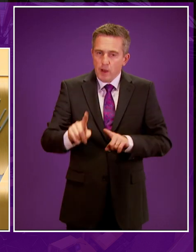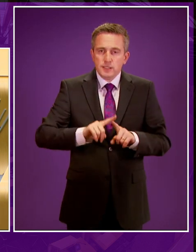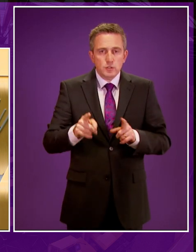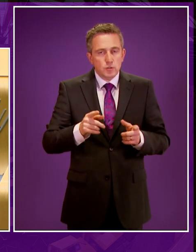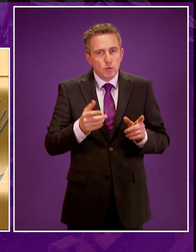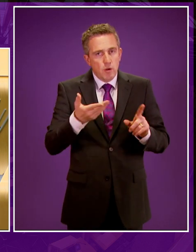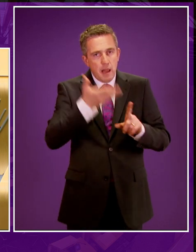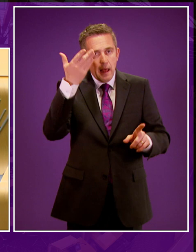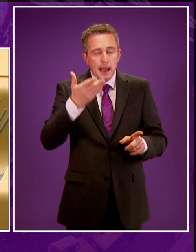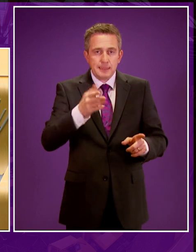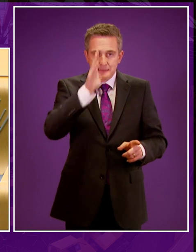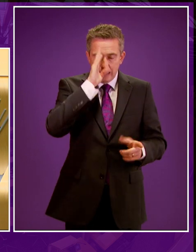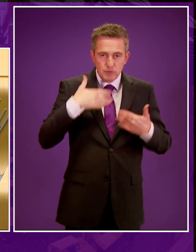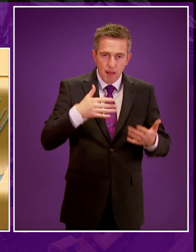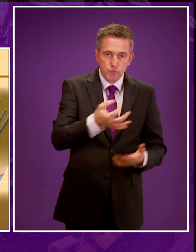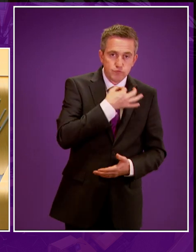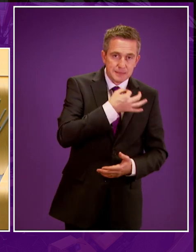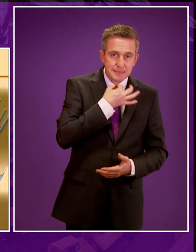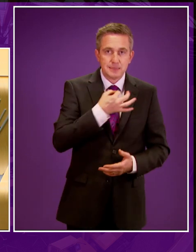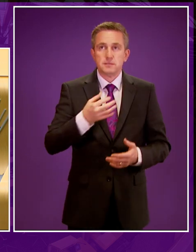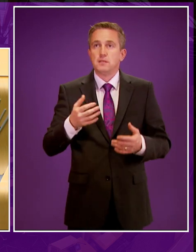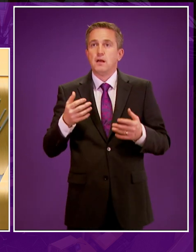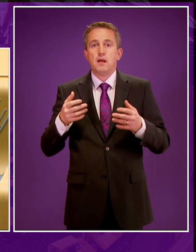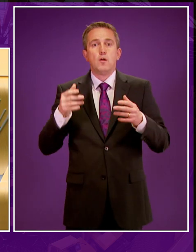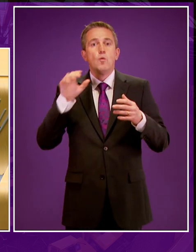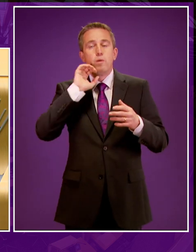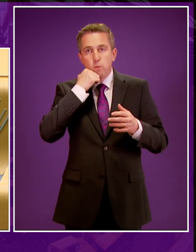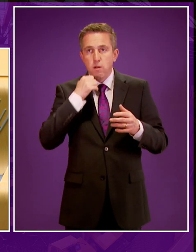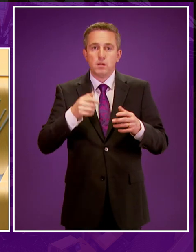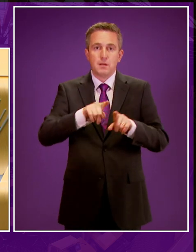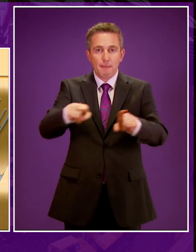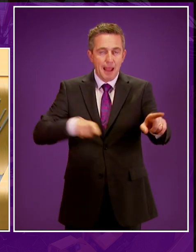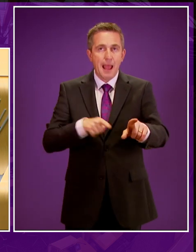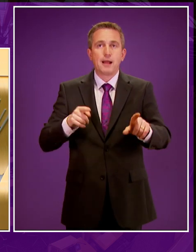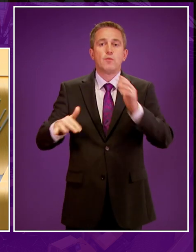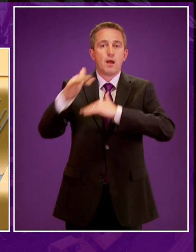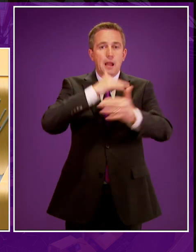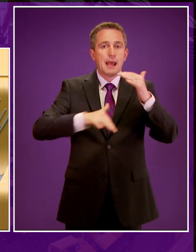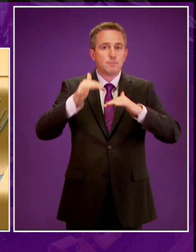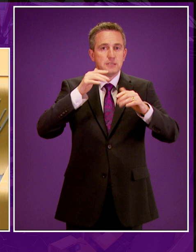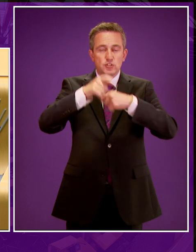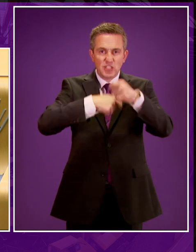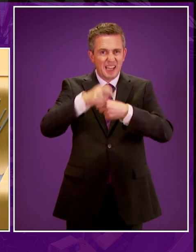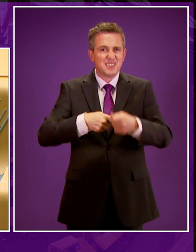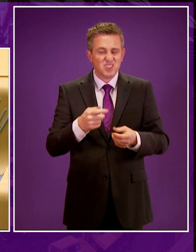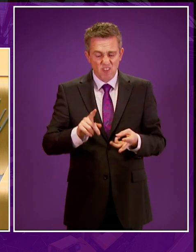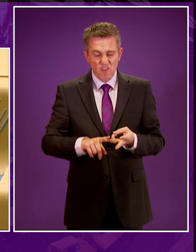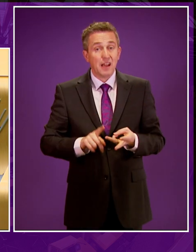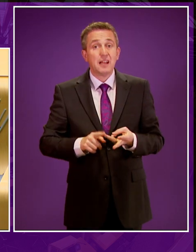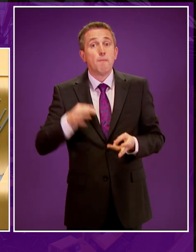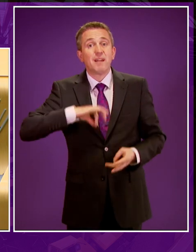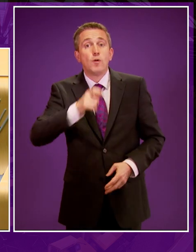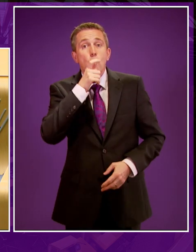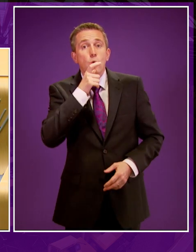health risks, the dilution of our climate change goals, all in an effort that will only line the pockets of commercial operators,